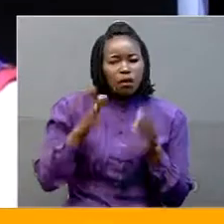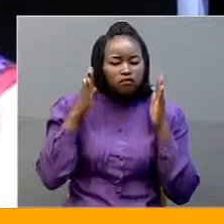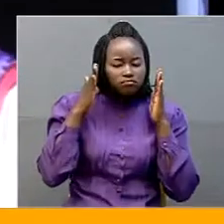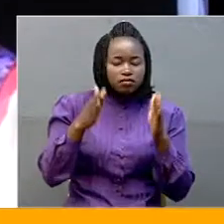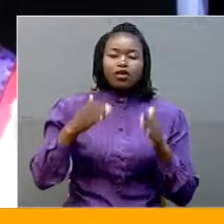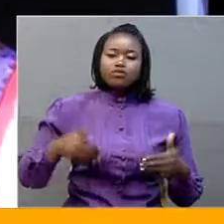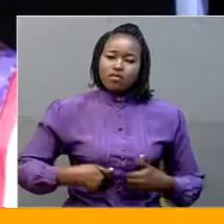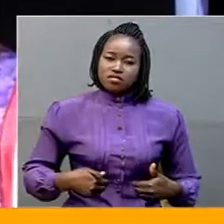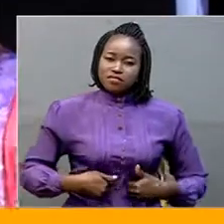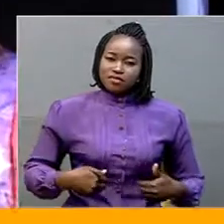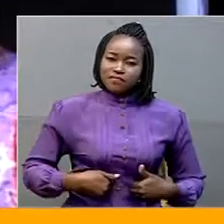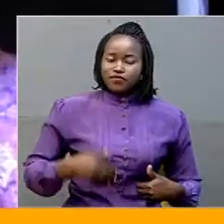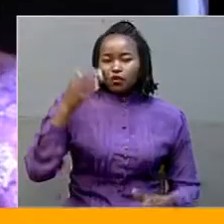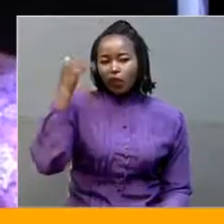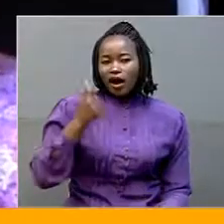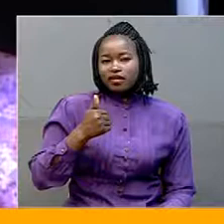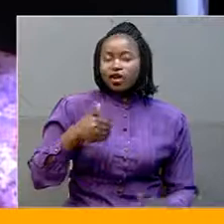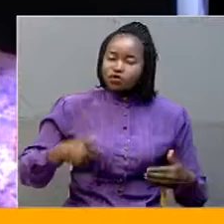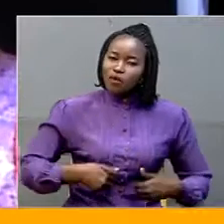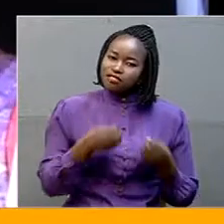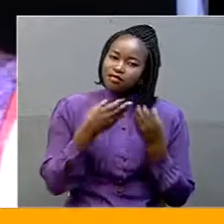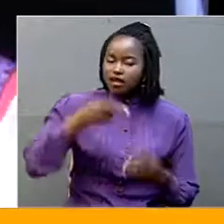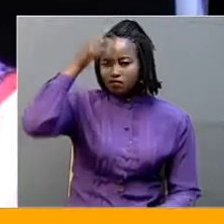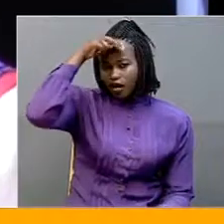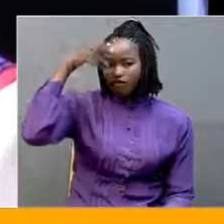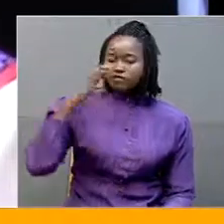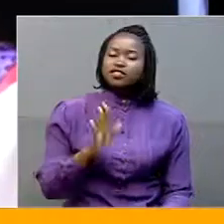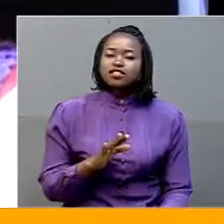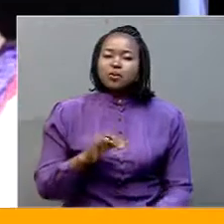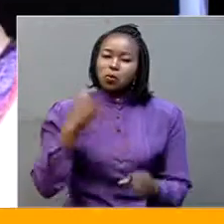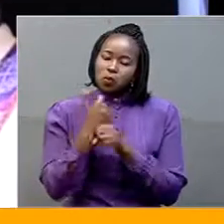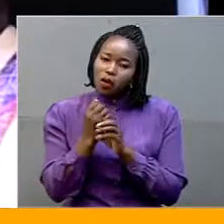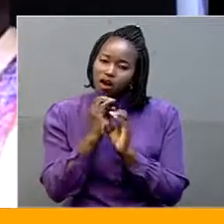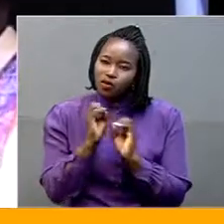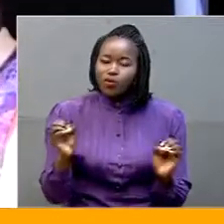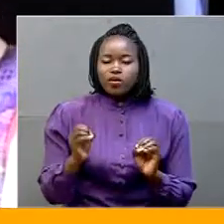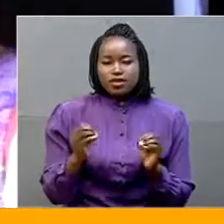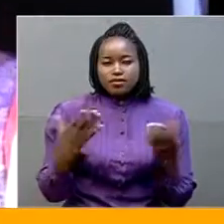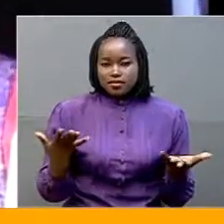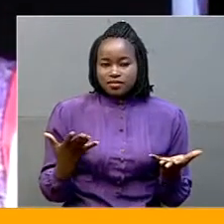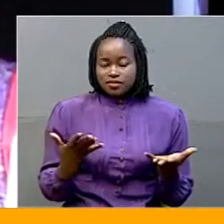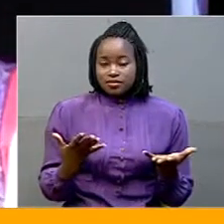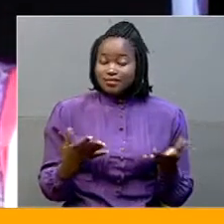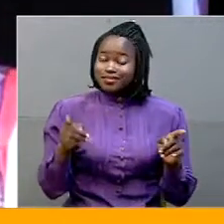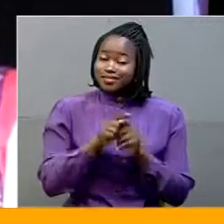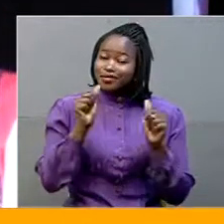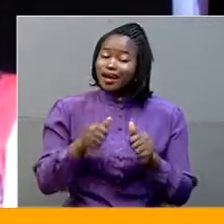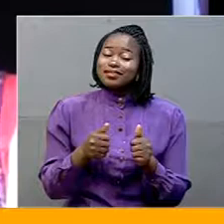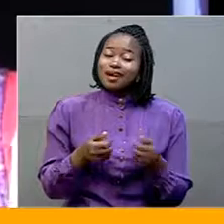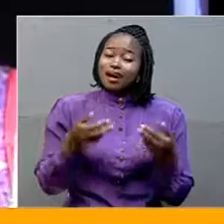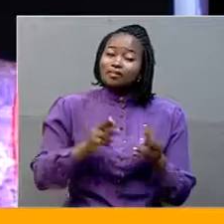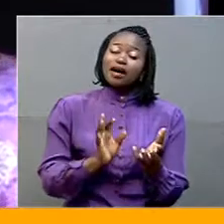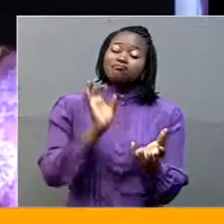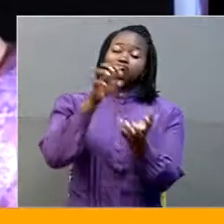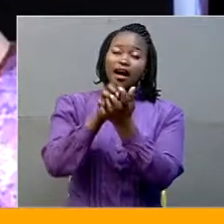because they are graduates and they have no jobs. And if you are not walking through the open door, you can't call a victim. And when they